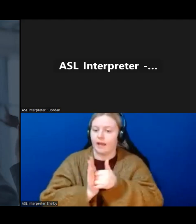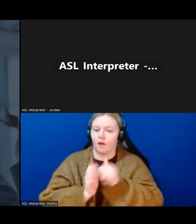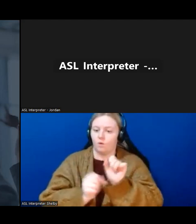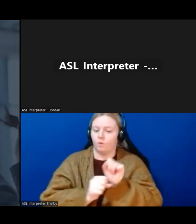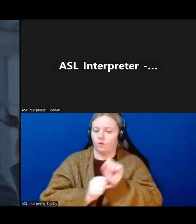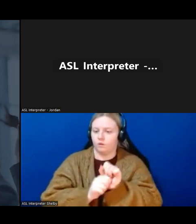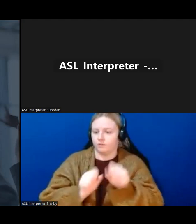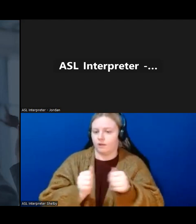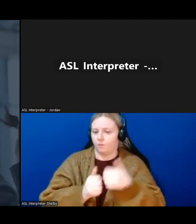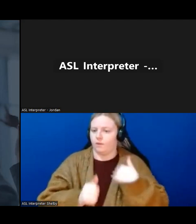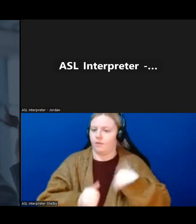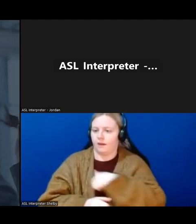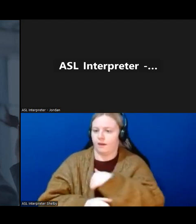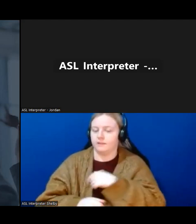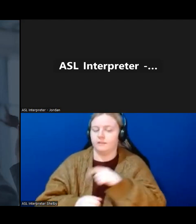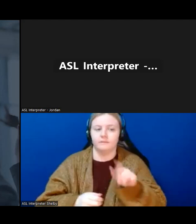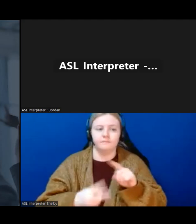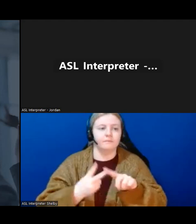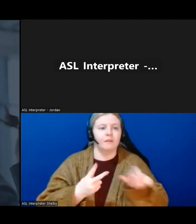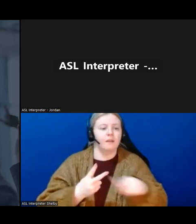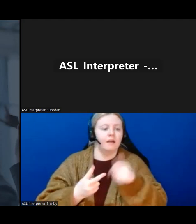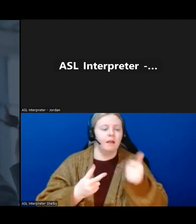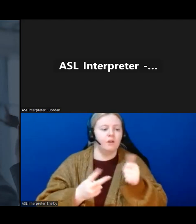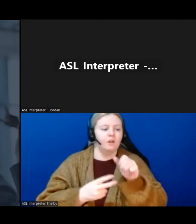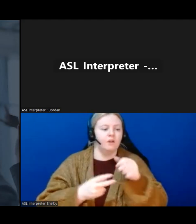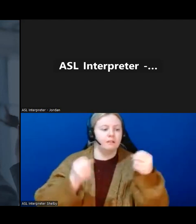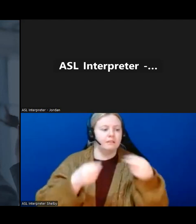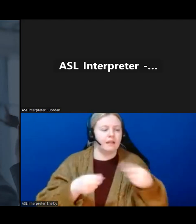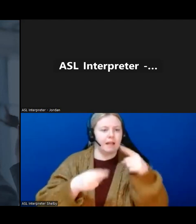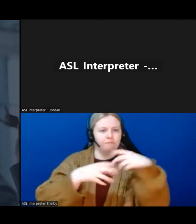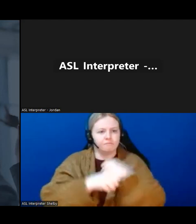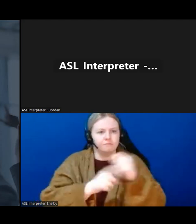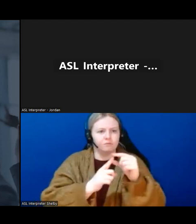On one of the slides as well, there was an abbreviation there of ESL.